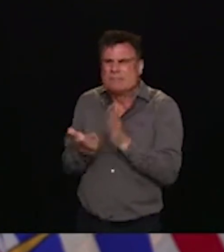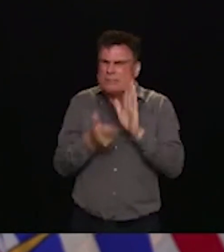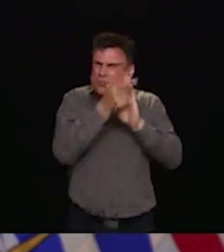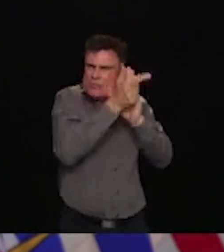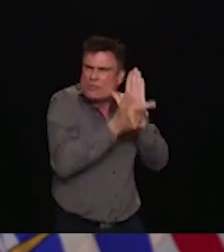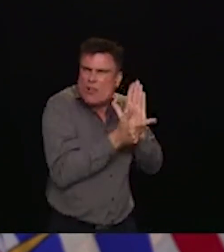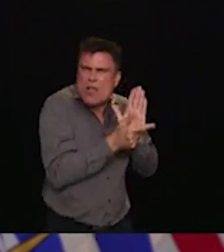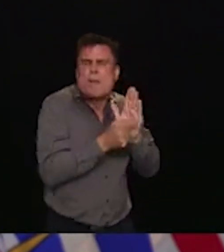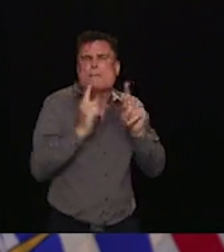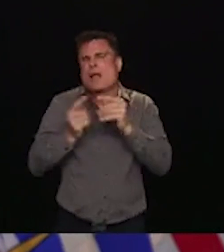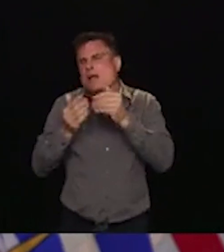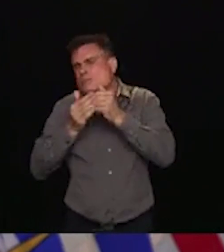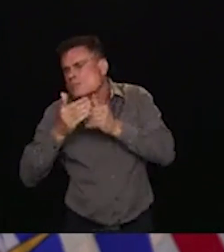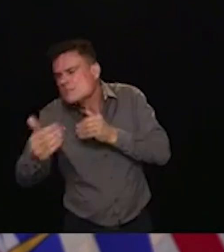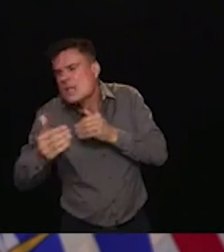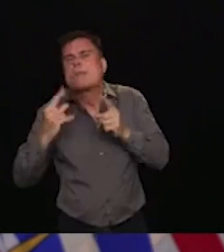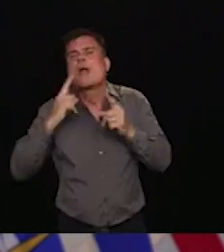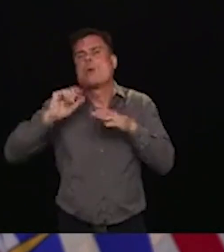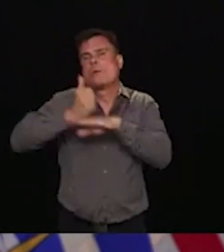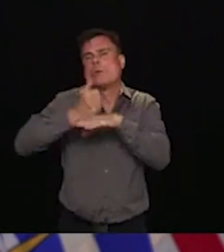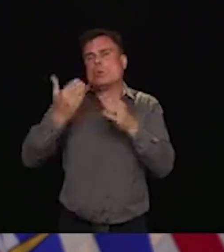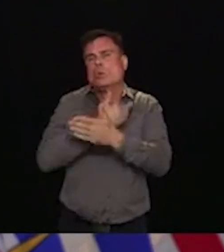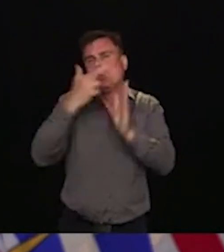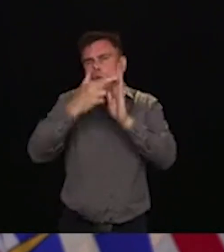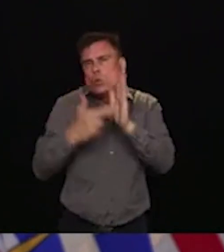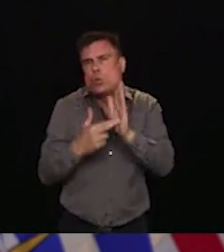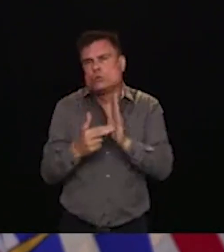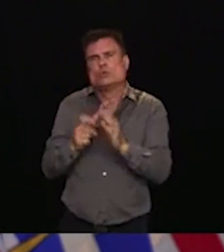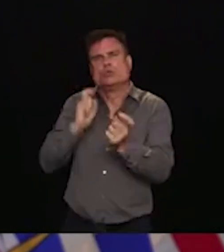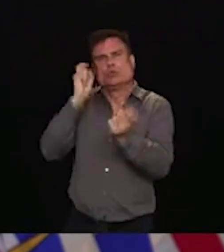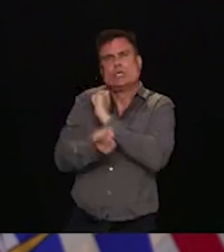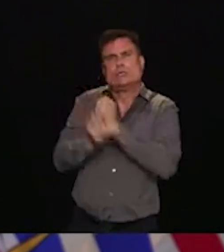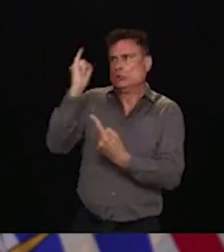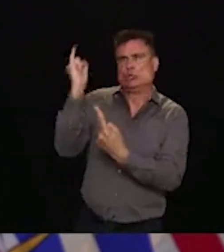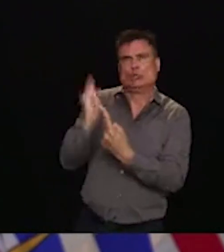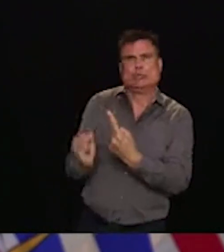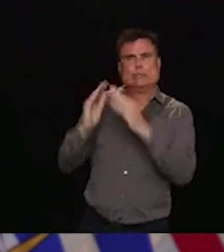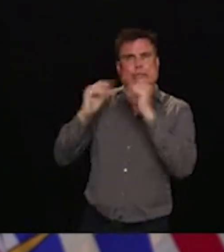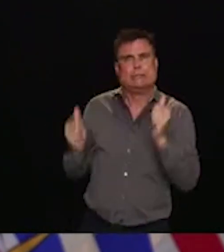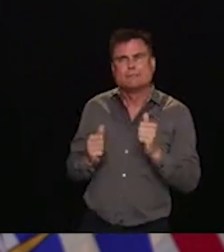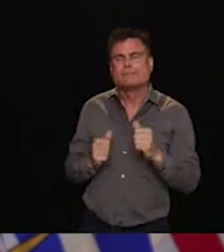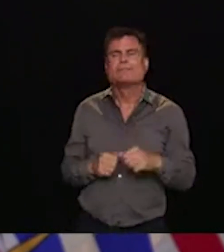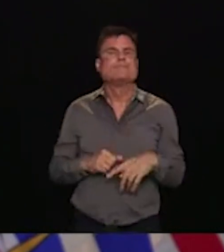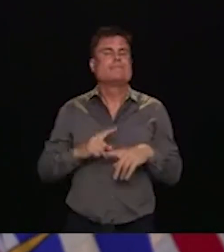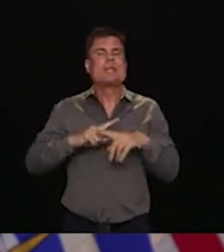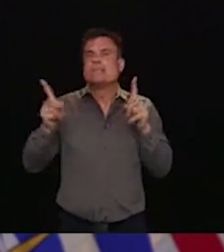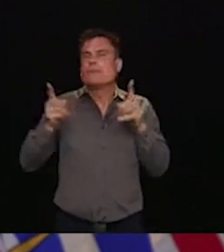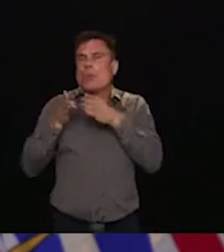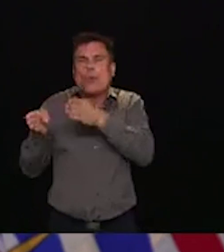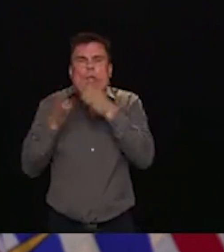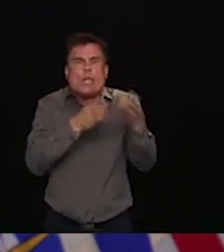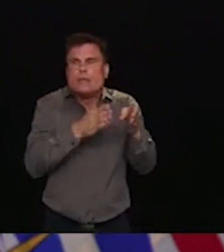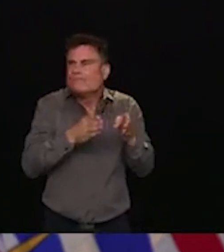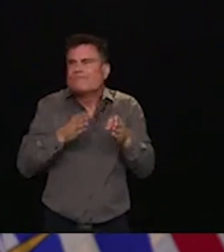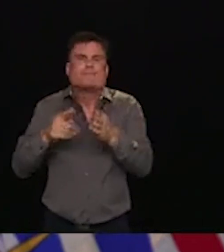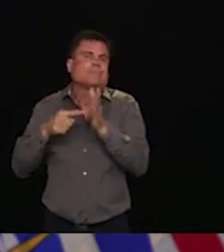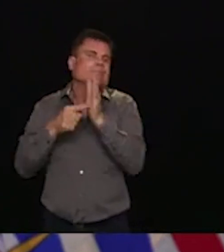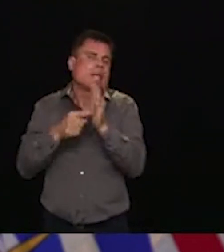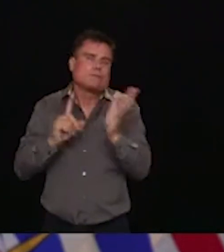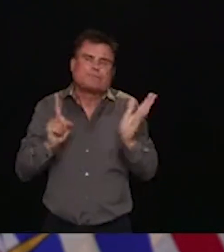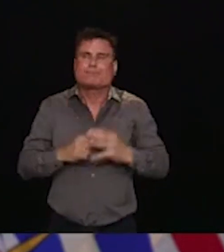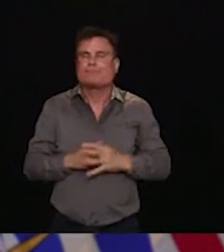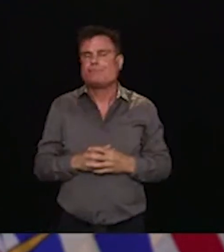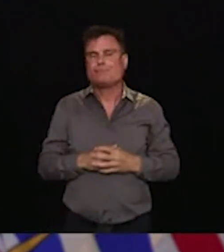with the sectors. One example of the things we will be working towards through regulatory changes will be strengthening